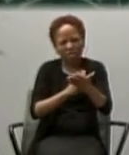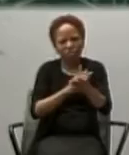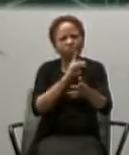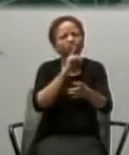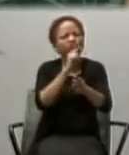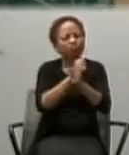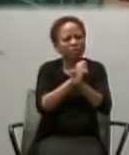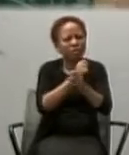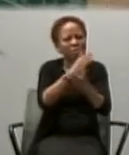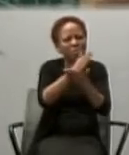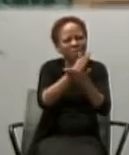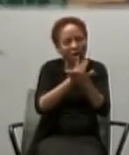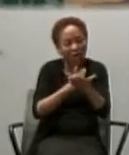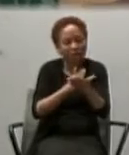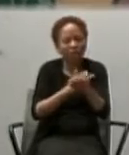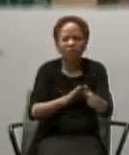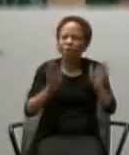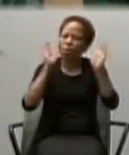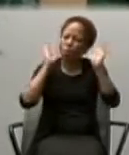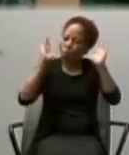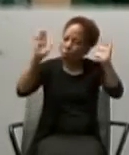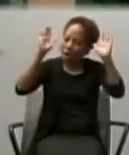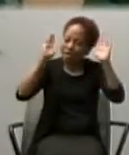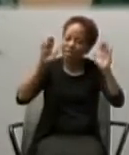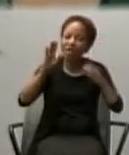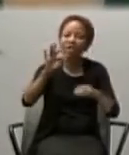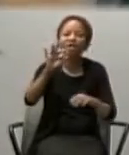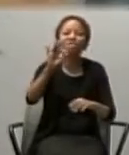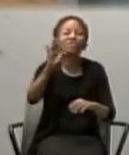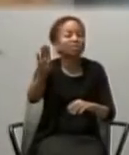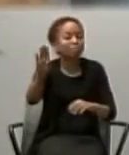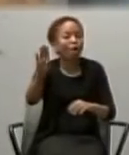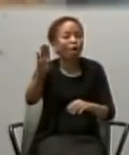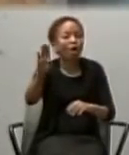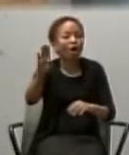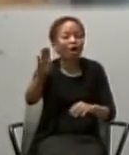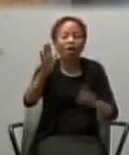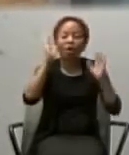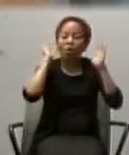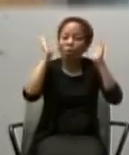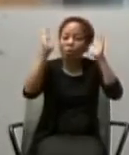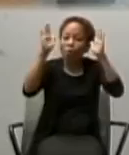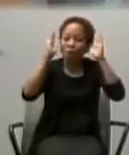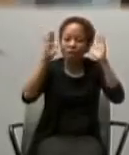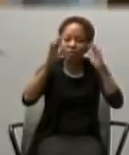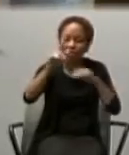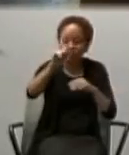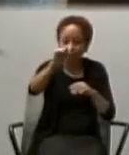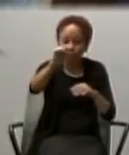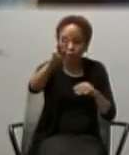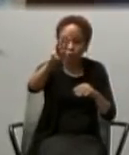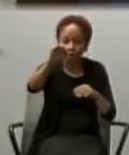It's wonderful to be on Facebook. It's wonderful to be on Twitter.